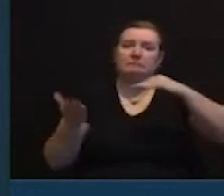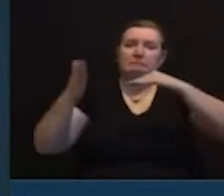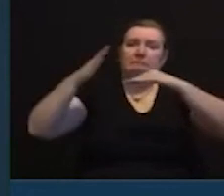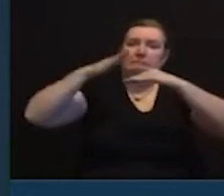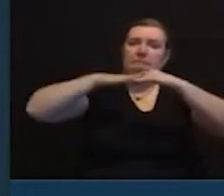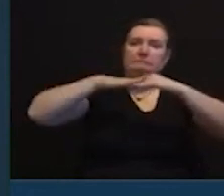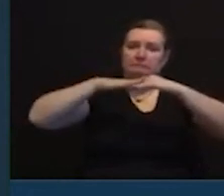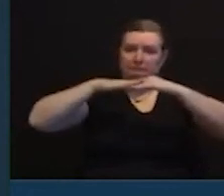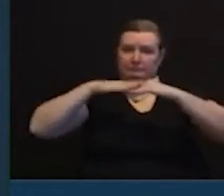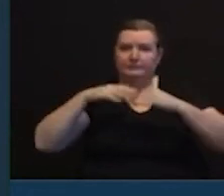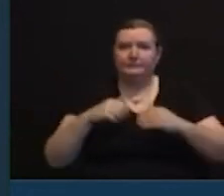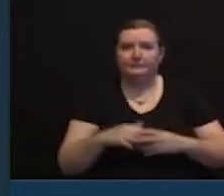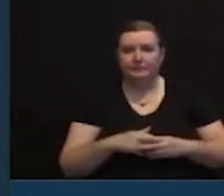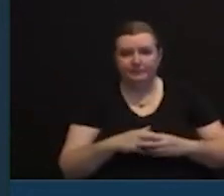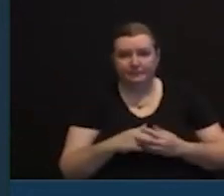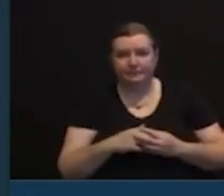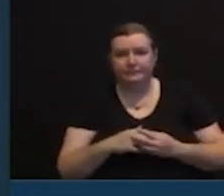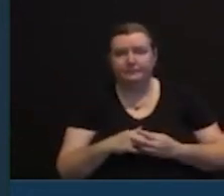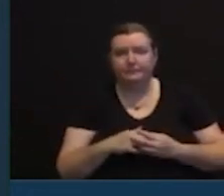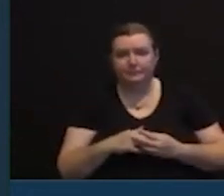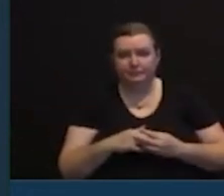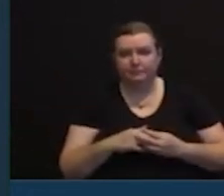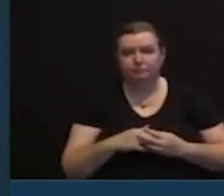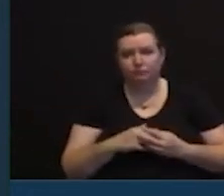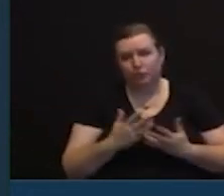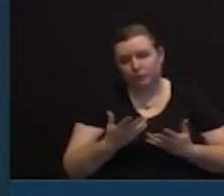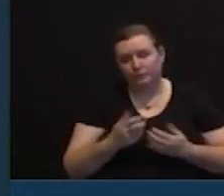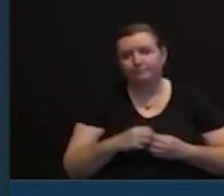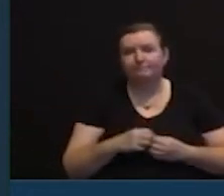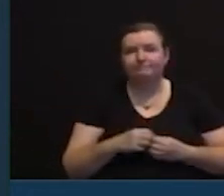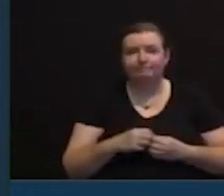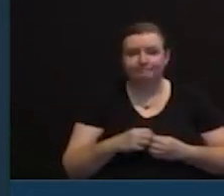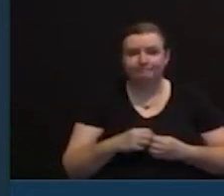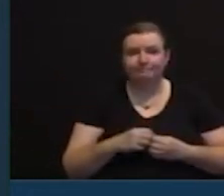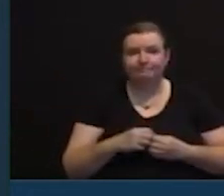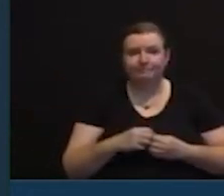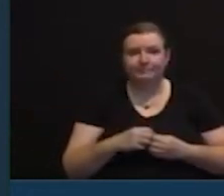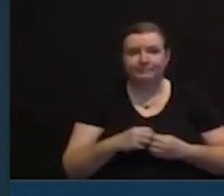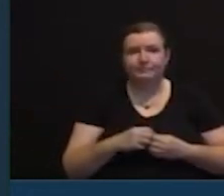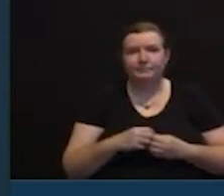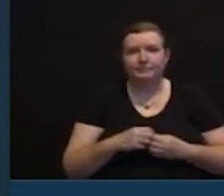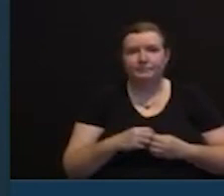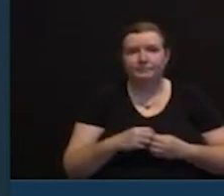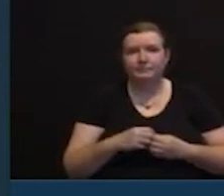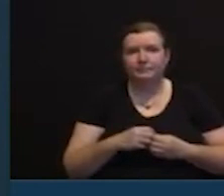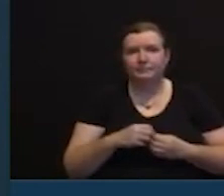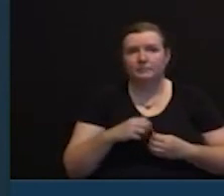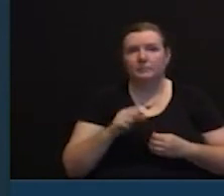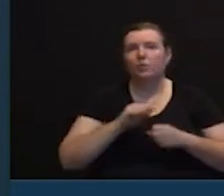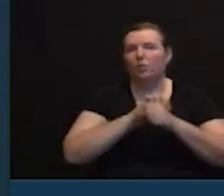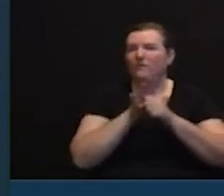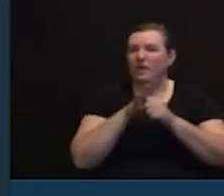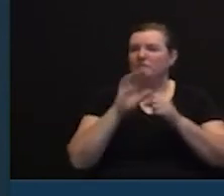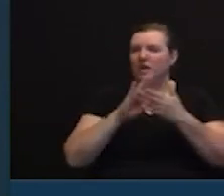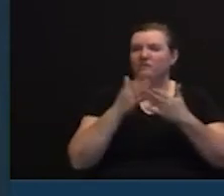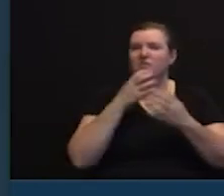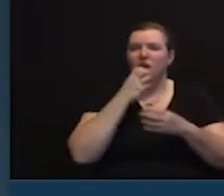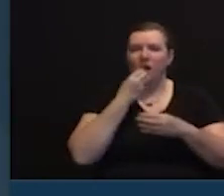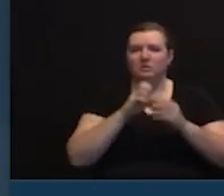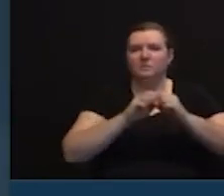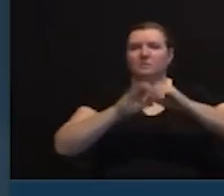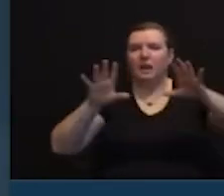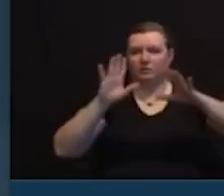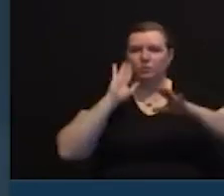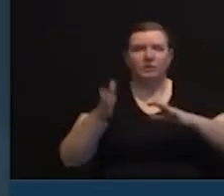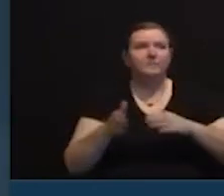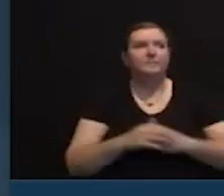hotspot. And to put a fine point on that, let me go through our current reality. Three thousand